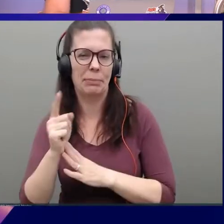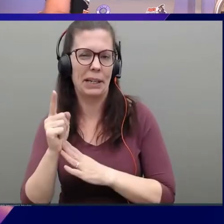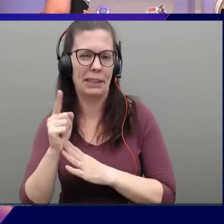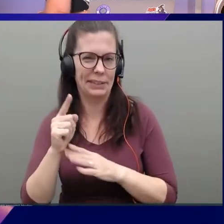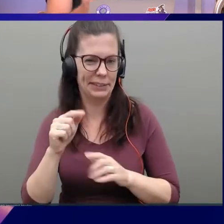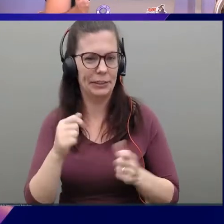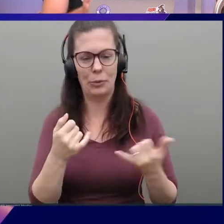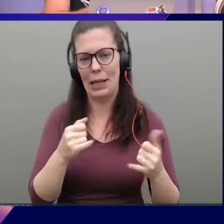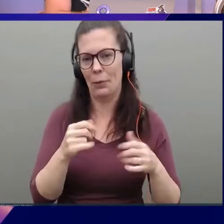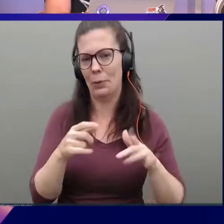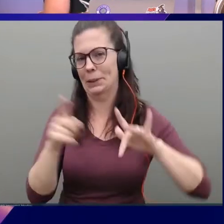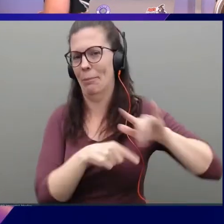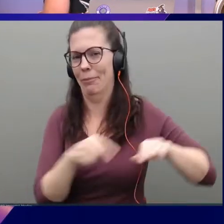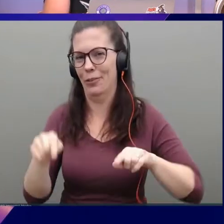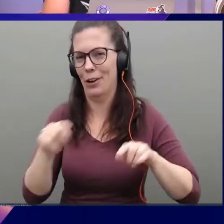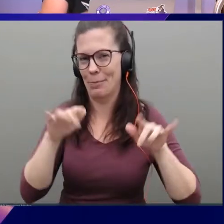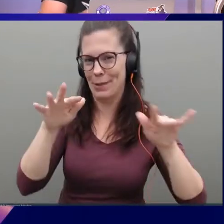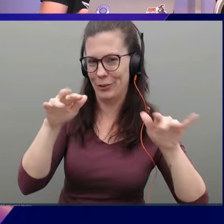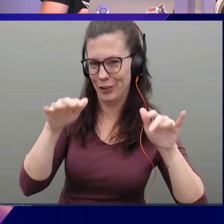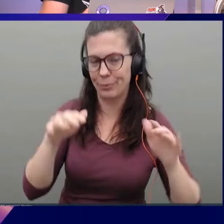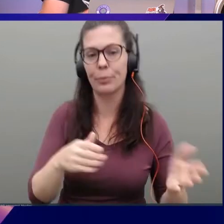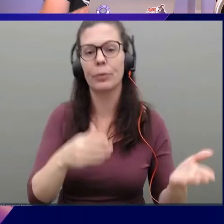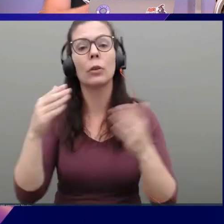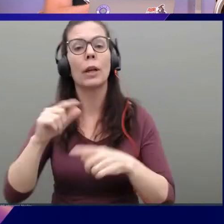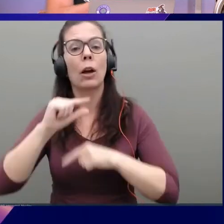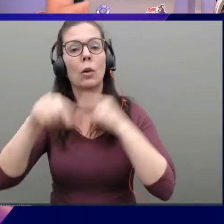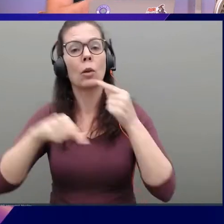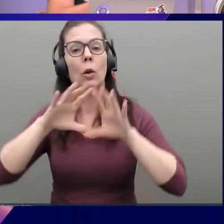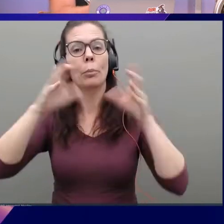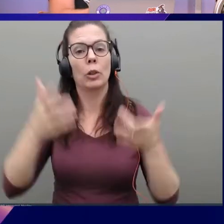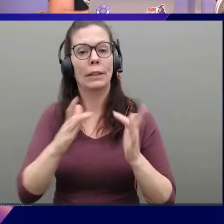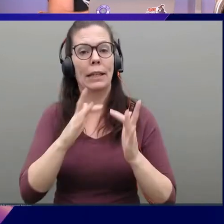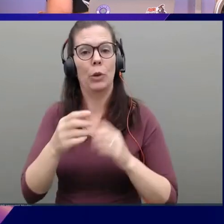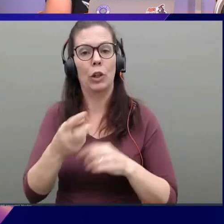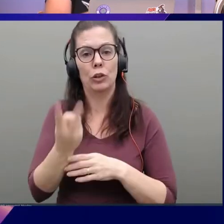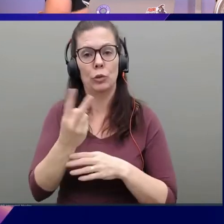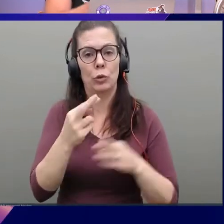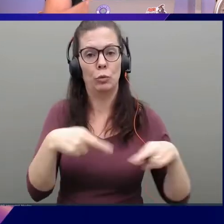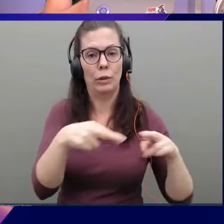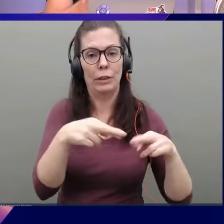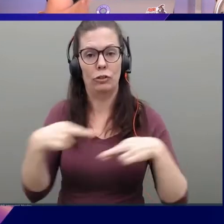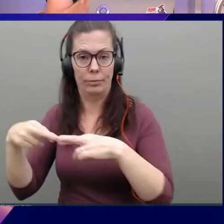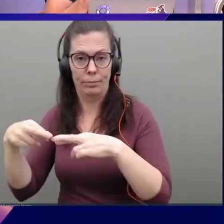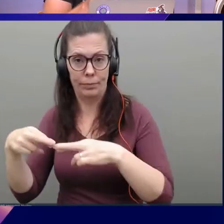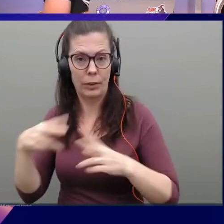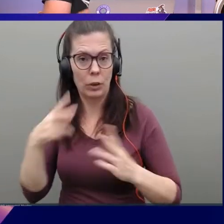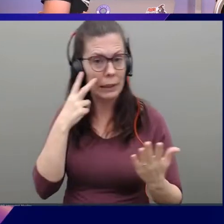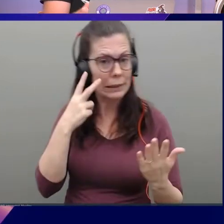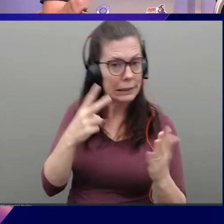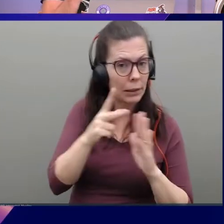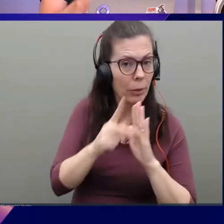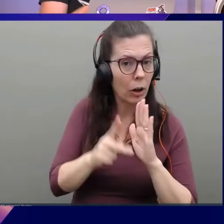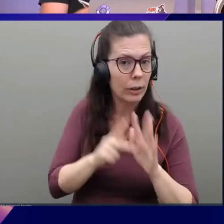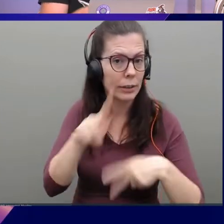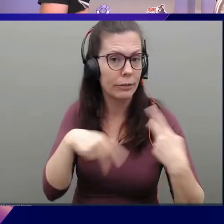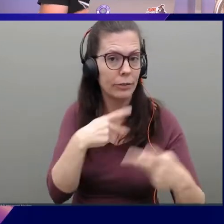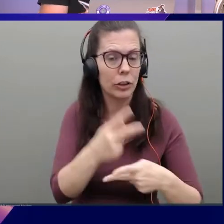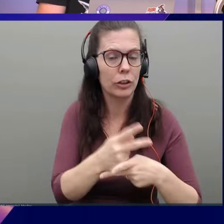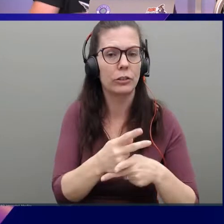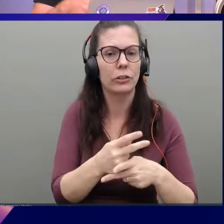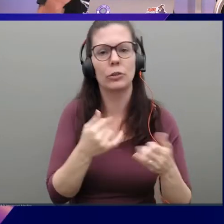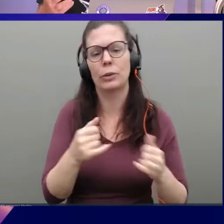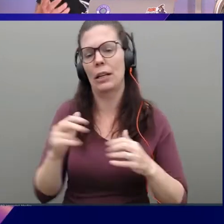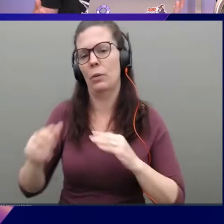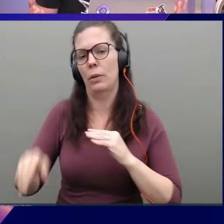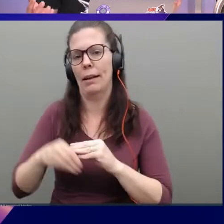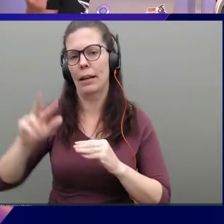we've got a global network in two regions. So I can see the policy version. So what we're going to do now is we're going to add the third region.